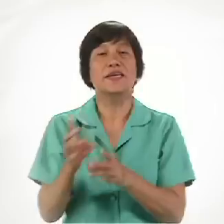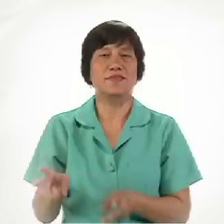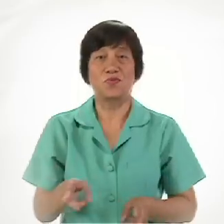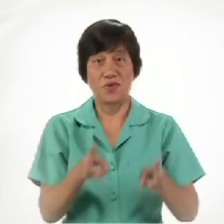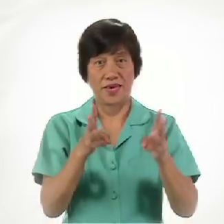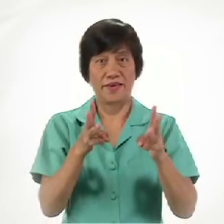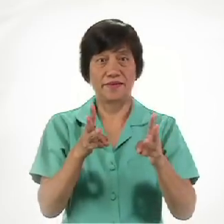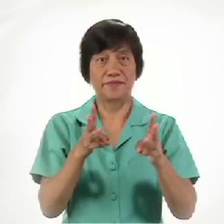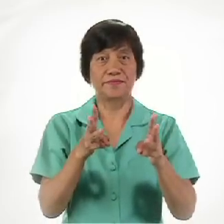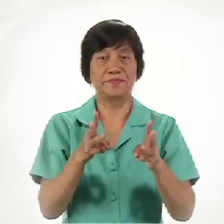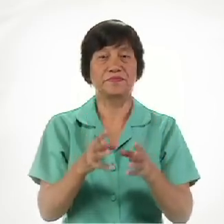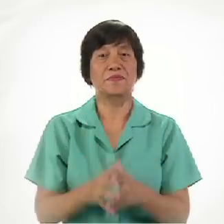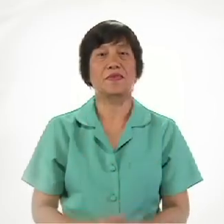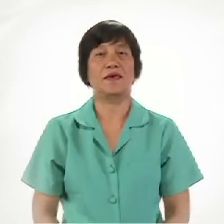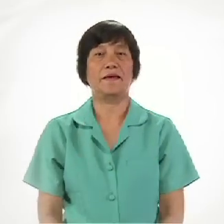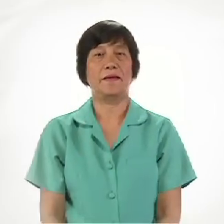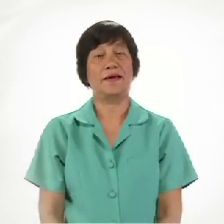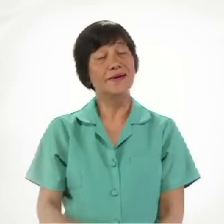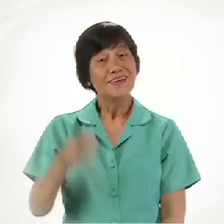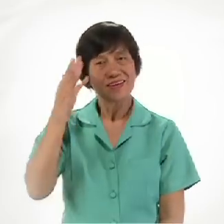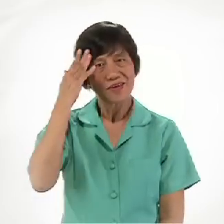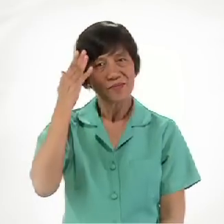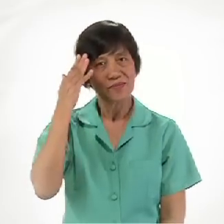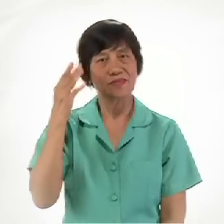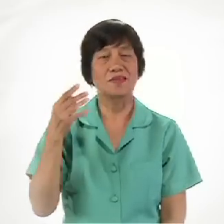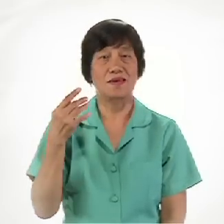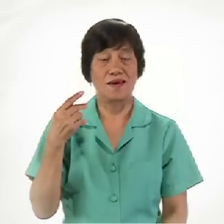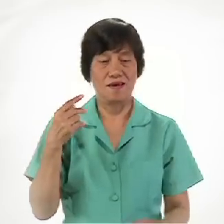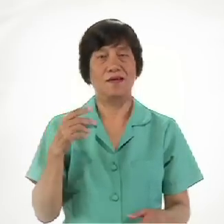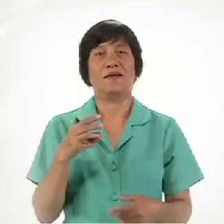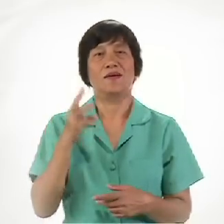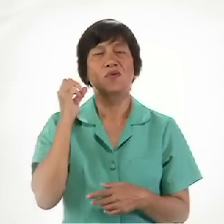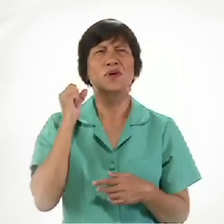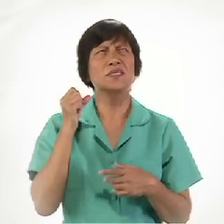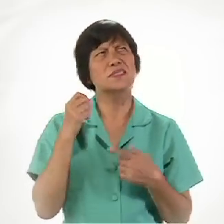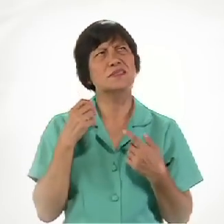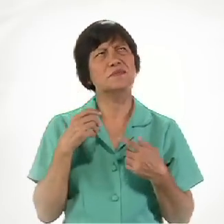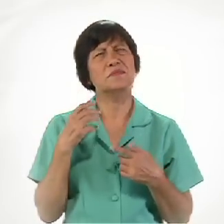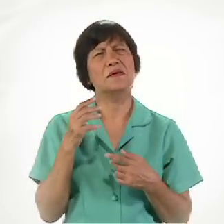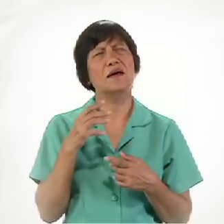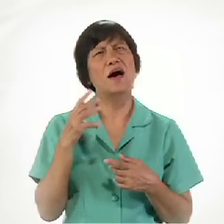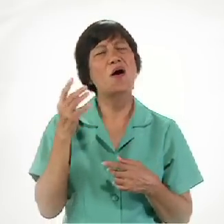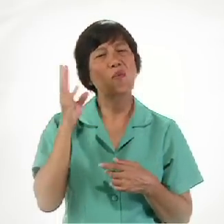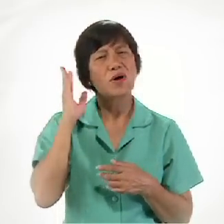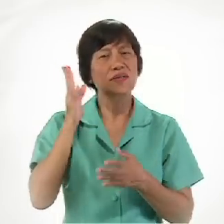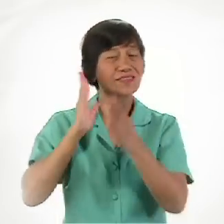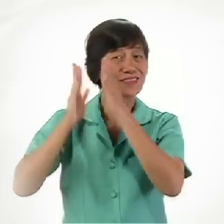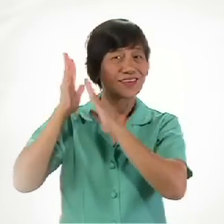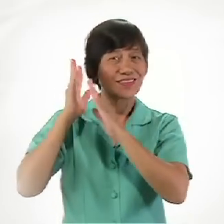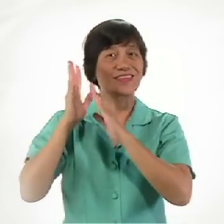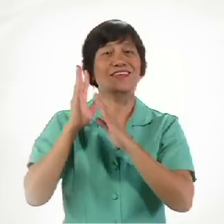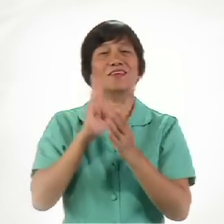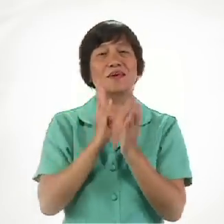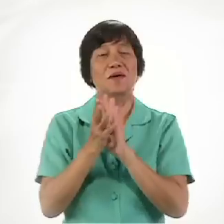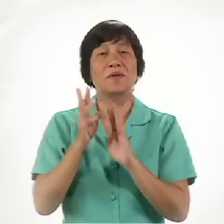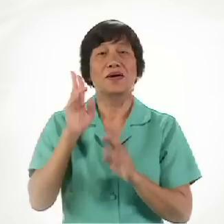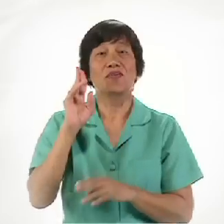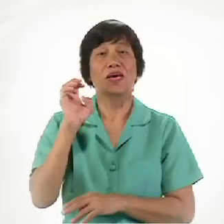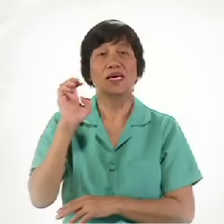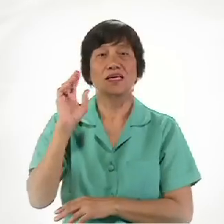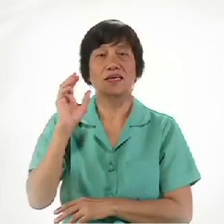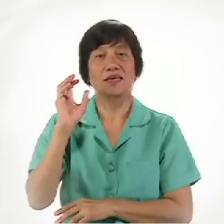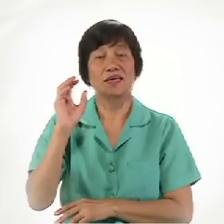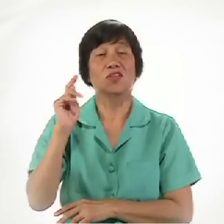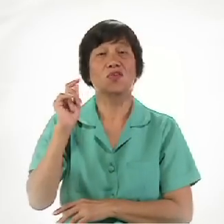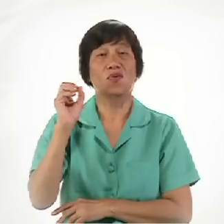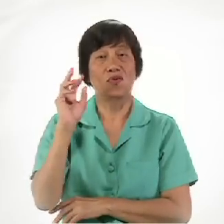You know I've been I was A seminary Rector For many Many Years And part Of my Role Is